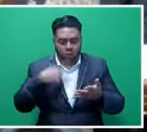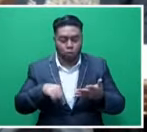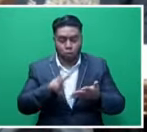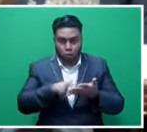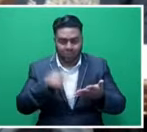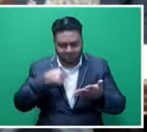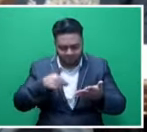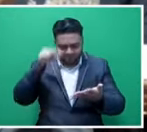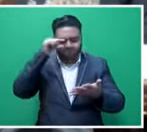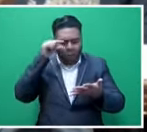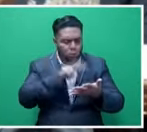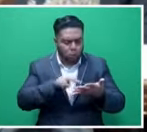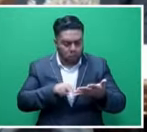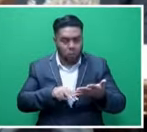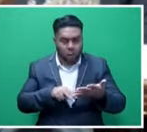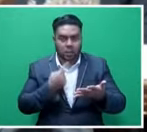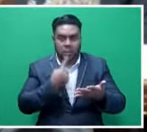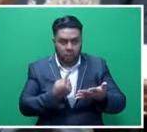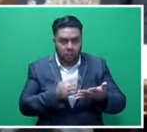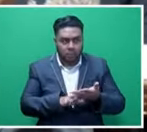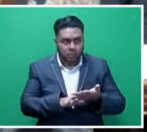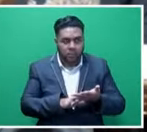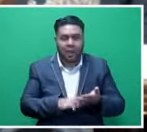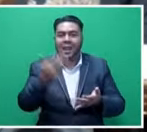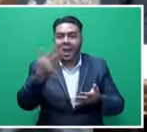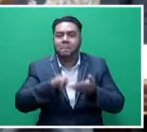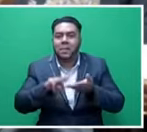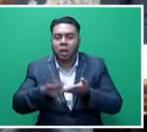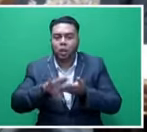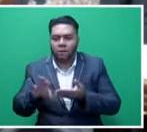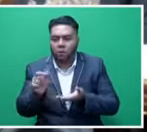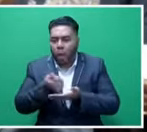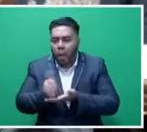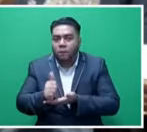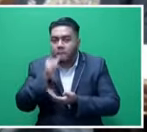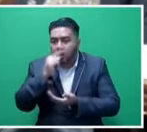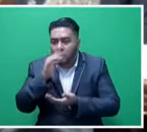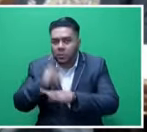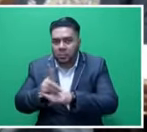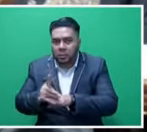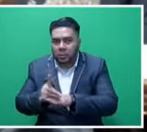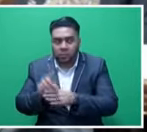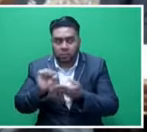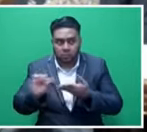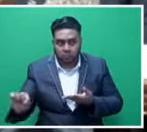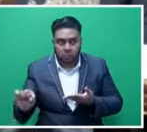for last year's budget. We spent $9 million for allowance for a with disability. And again, let me reiterate,